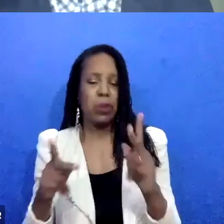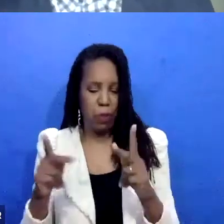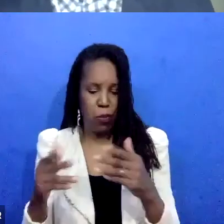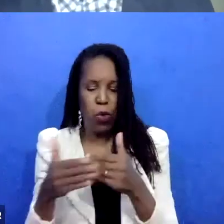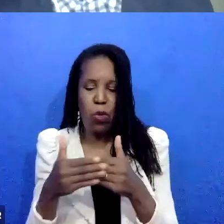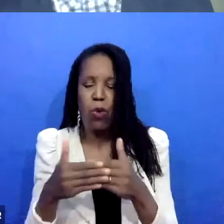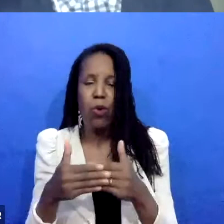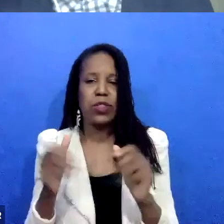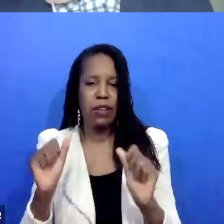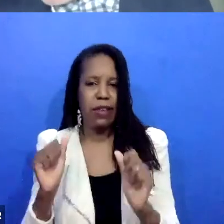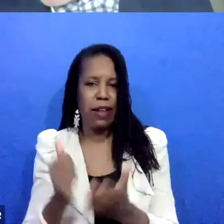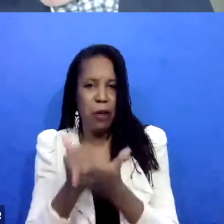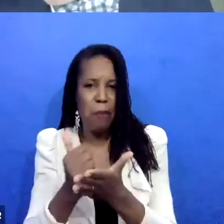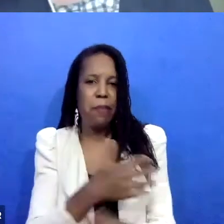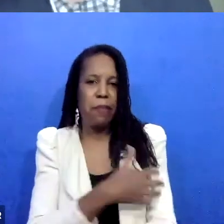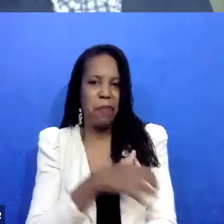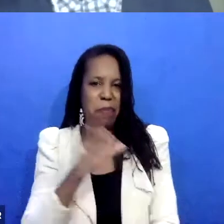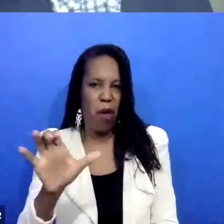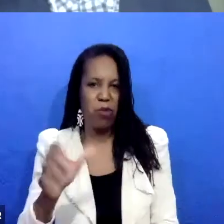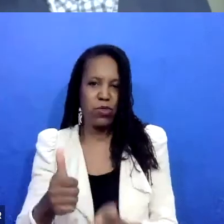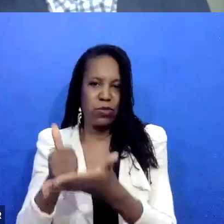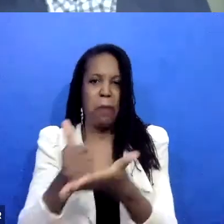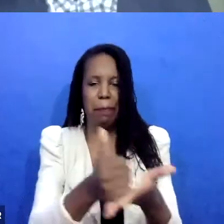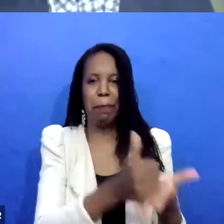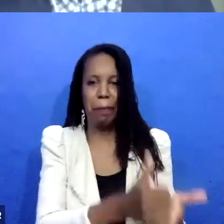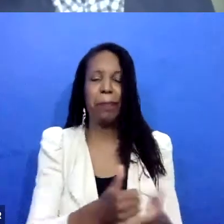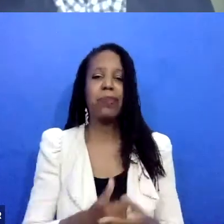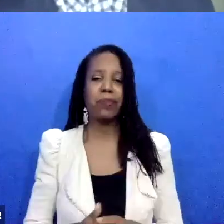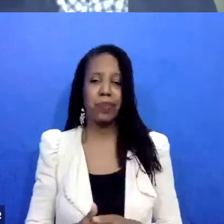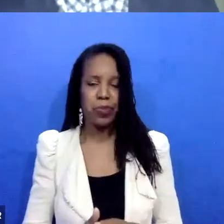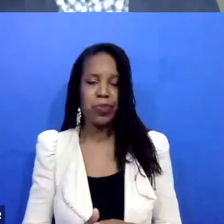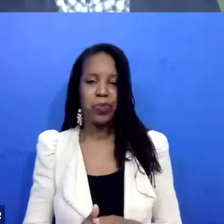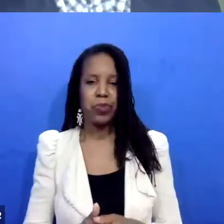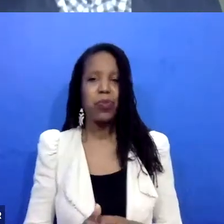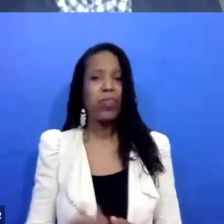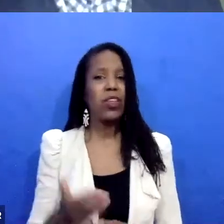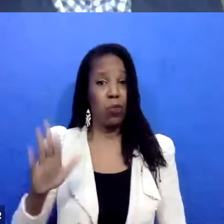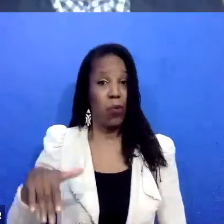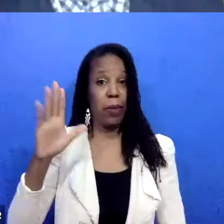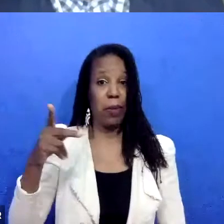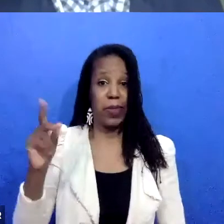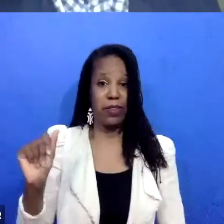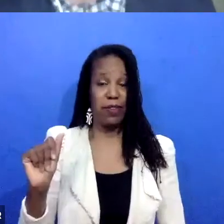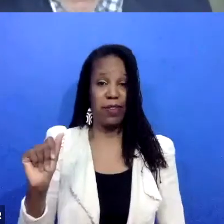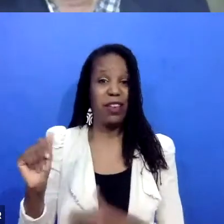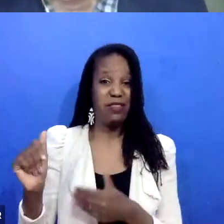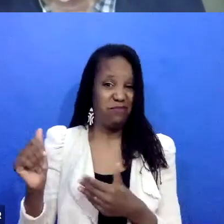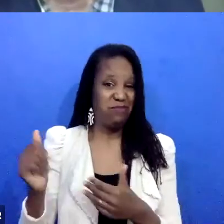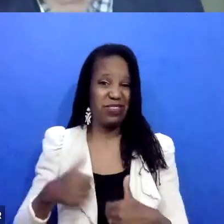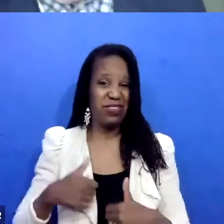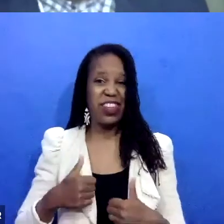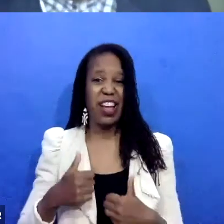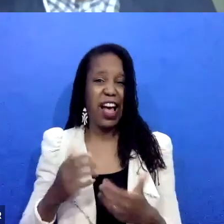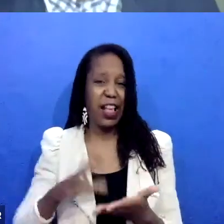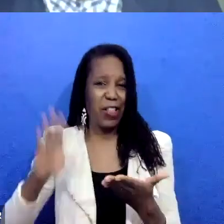up in rural Pennsylvania, one of the upsides was that I learned that being a good neighbor meant not minding your own business, right? And so